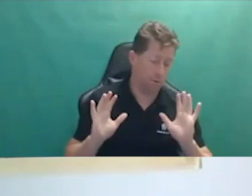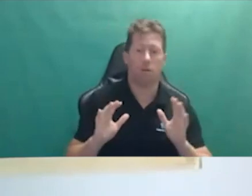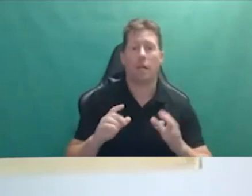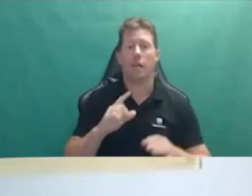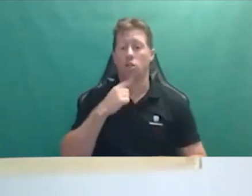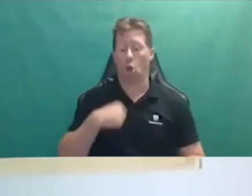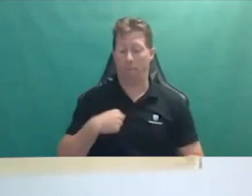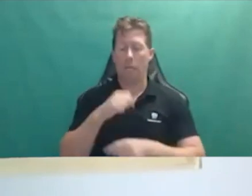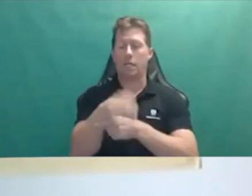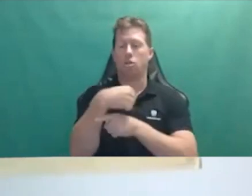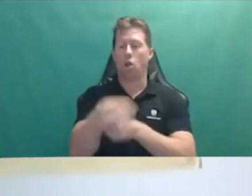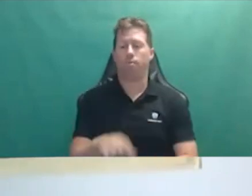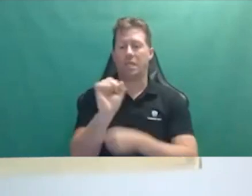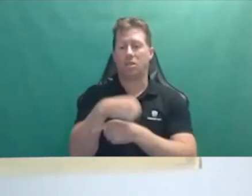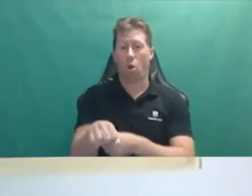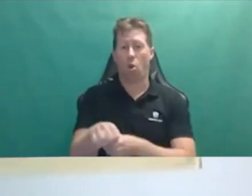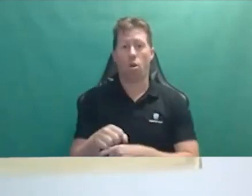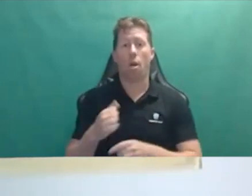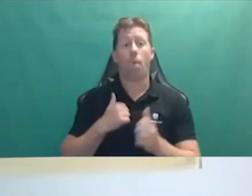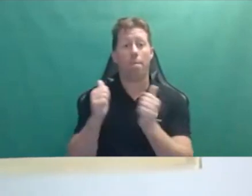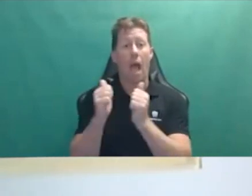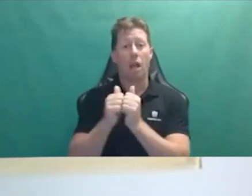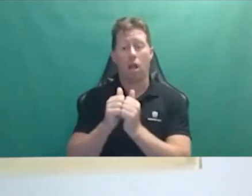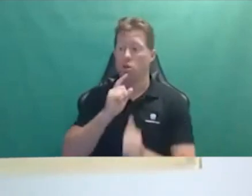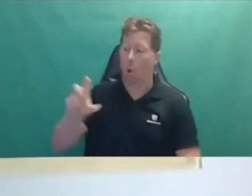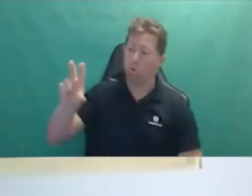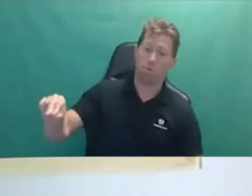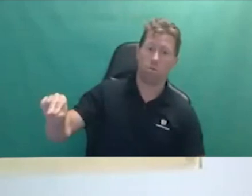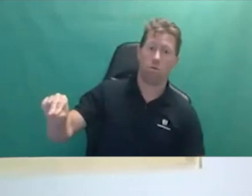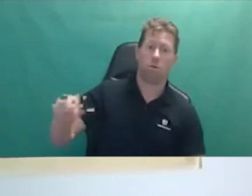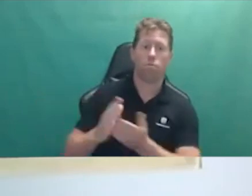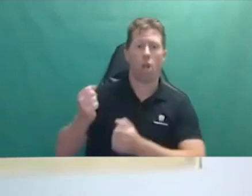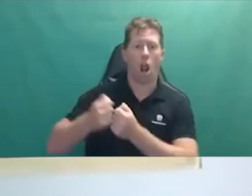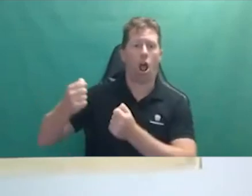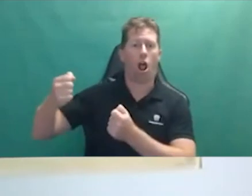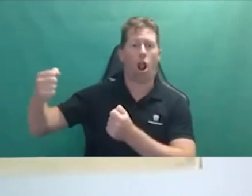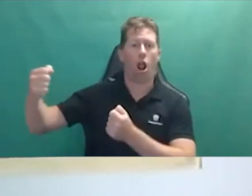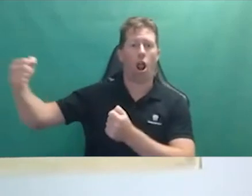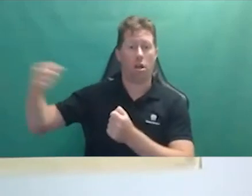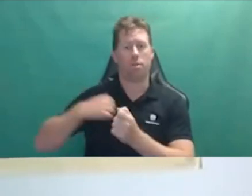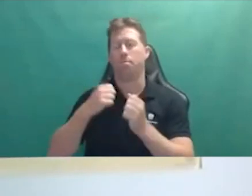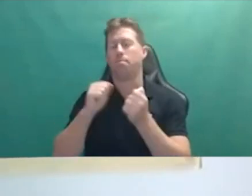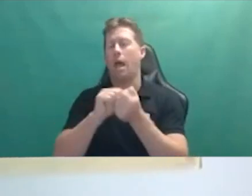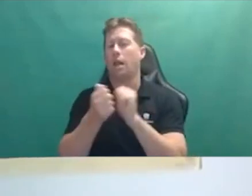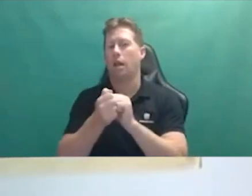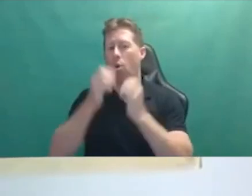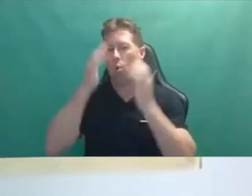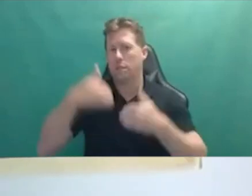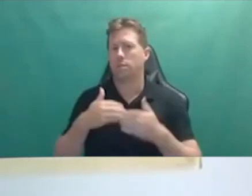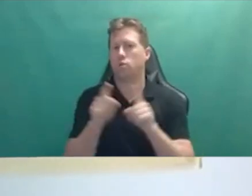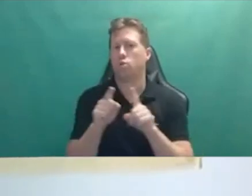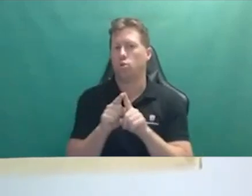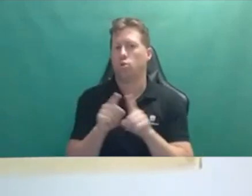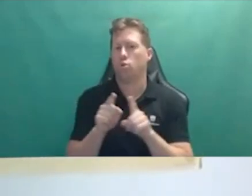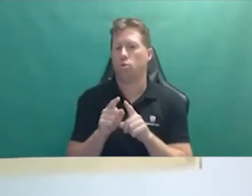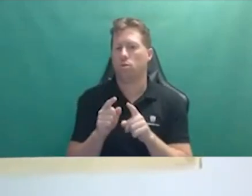or no. My partner was told to be quiet because she was rambling. My partner's also autistic. That's part of our communication probably